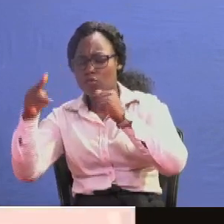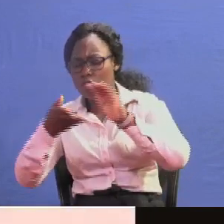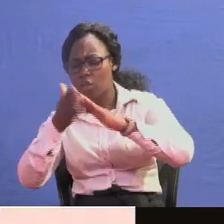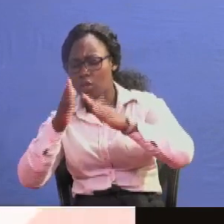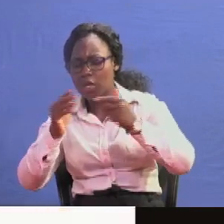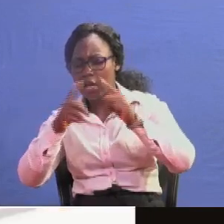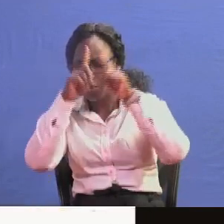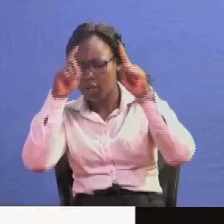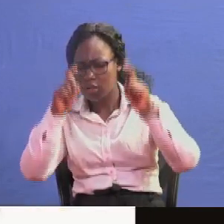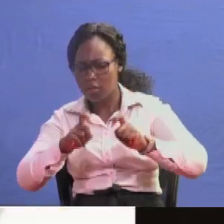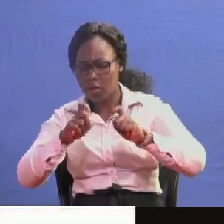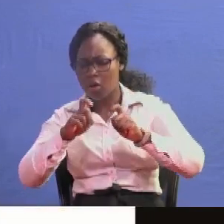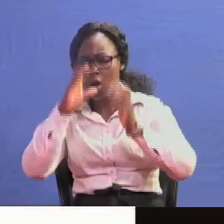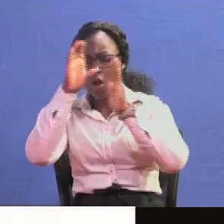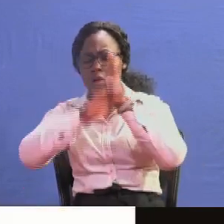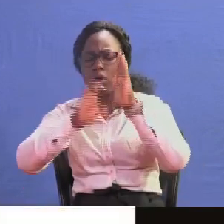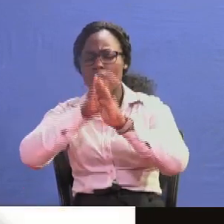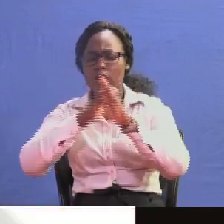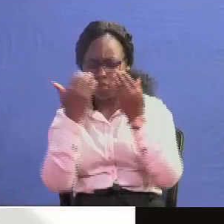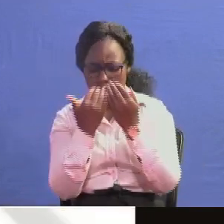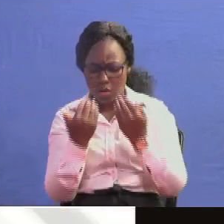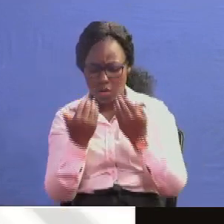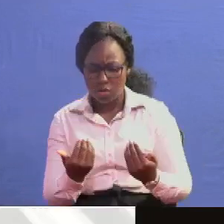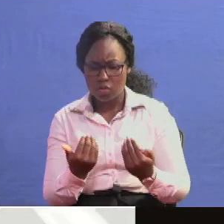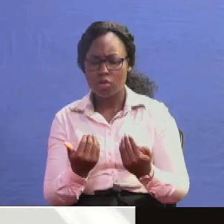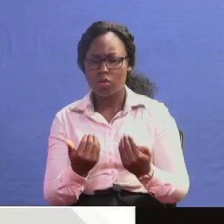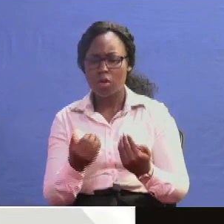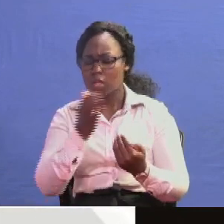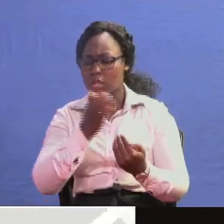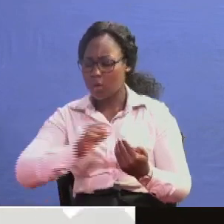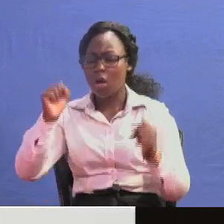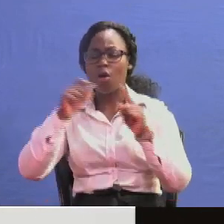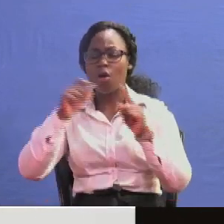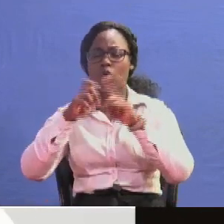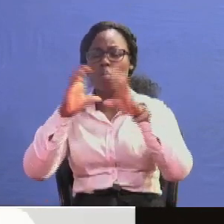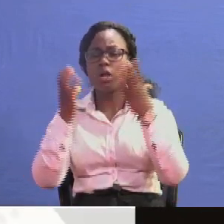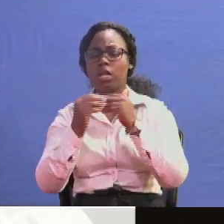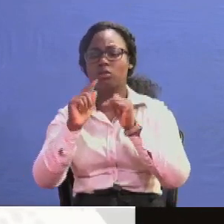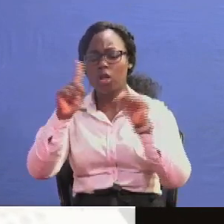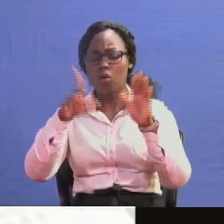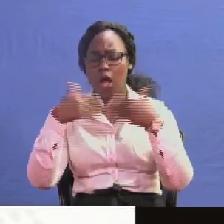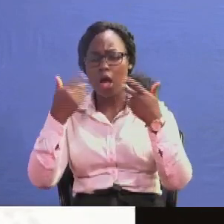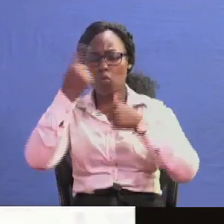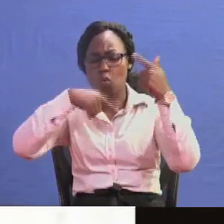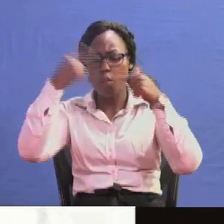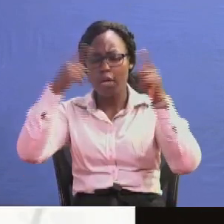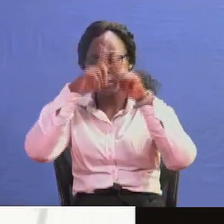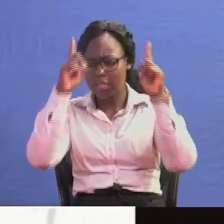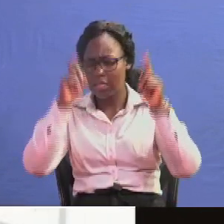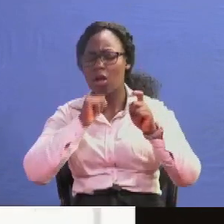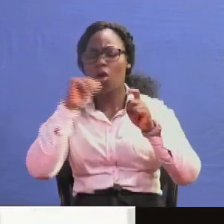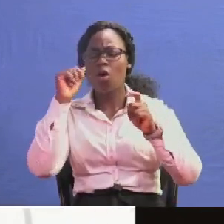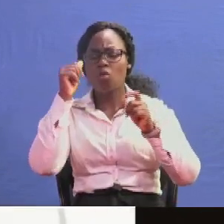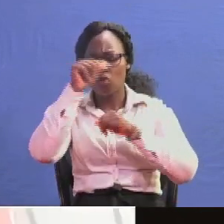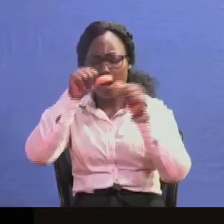oriented curriculum okay children were being trained right from class one on how to pass exams it was not about